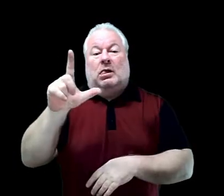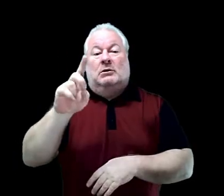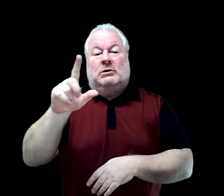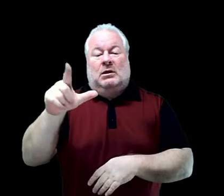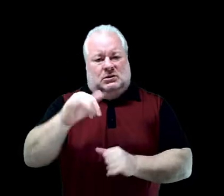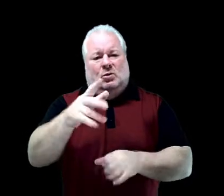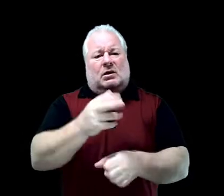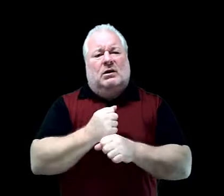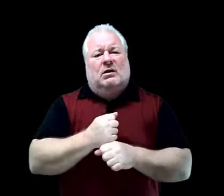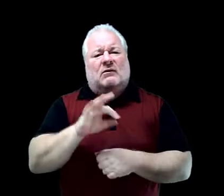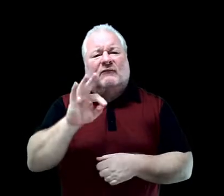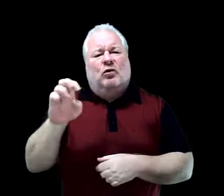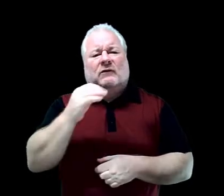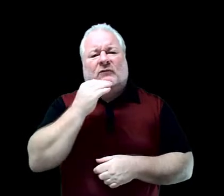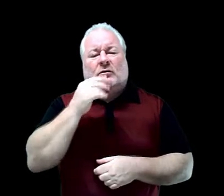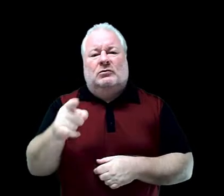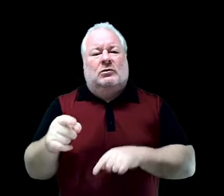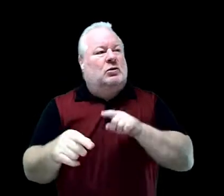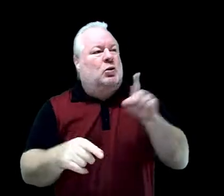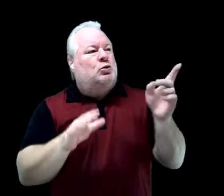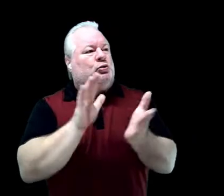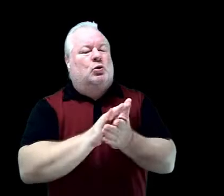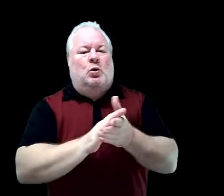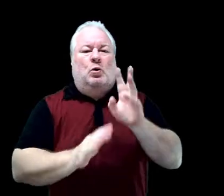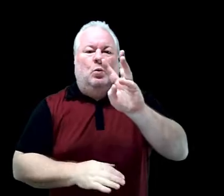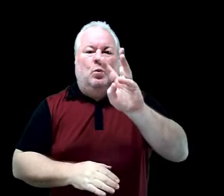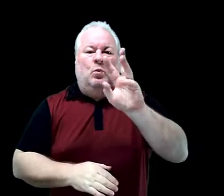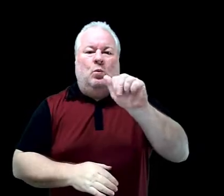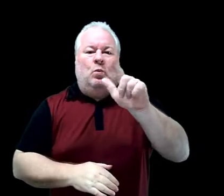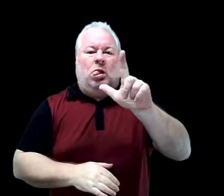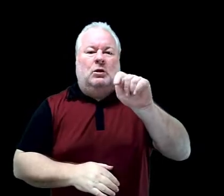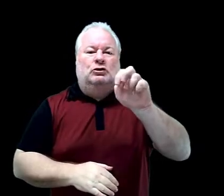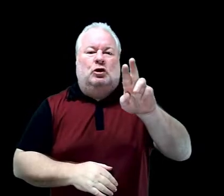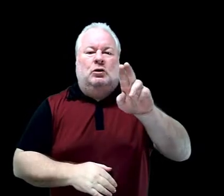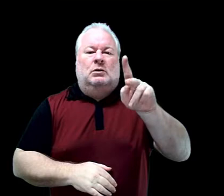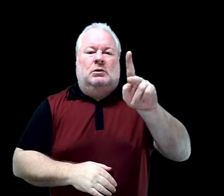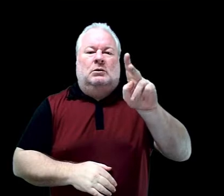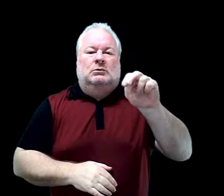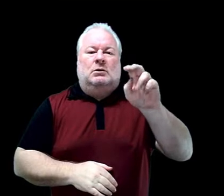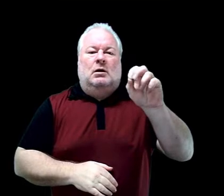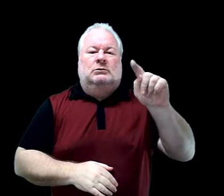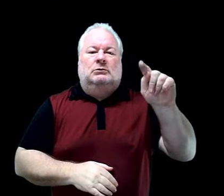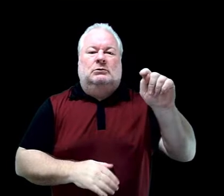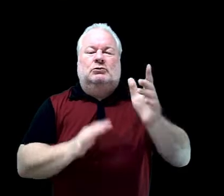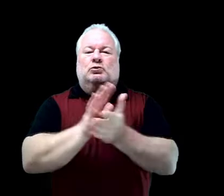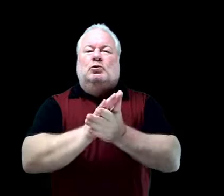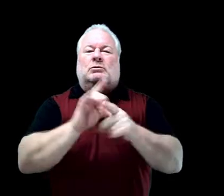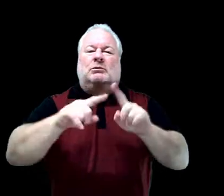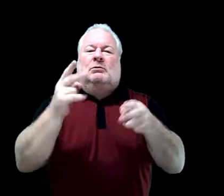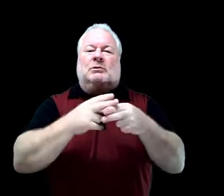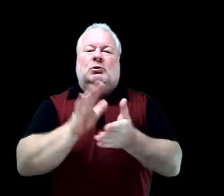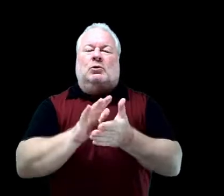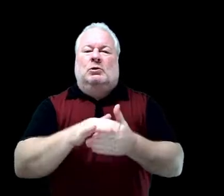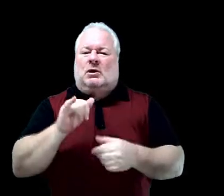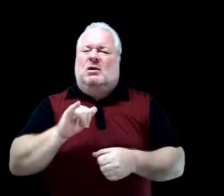qualify for a free lunch. You just need to go to Walter Knott to get your free lunch each and every day, from 11